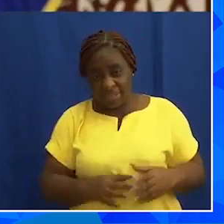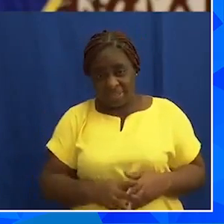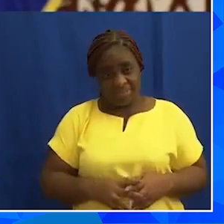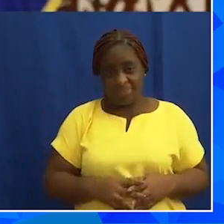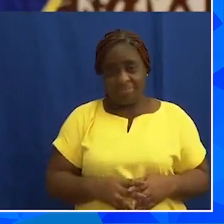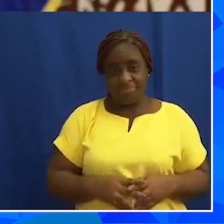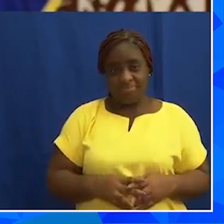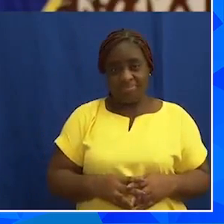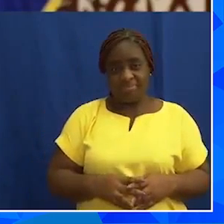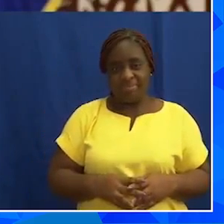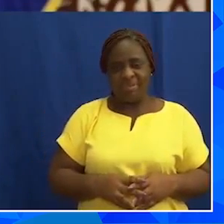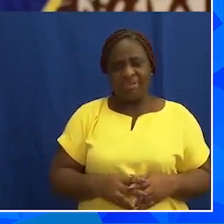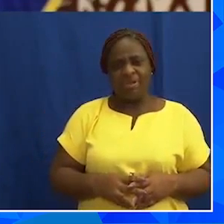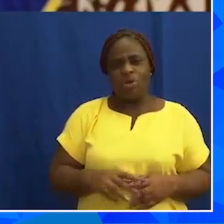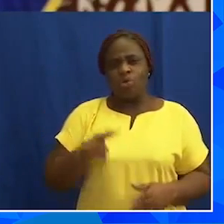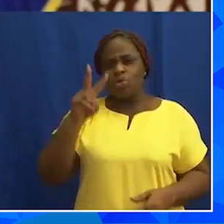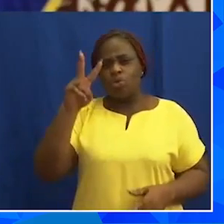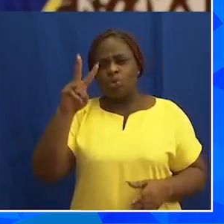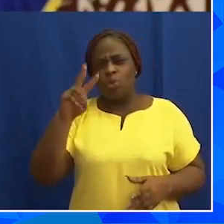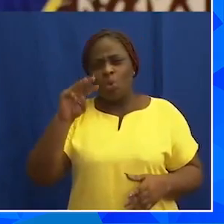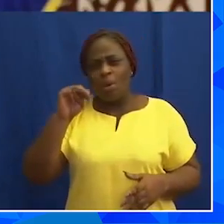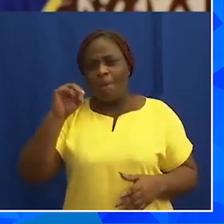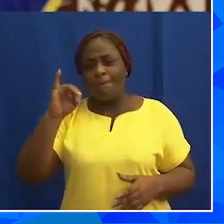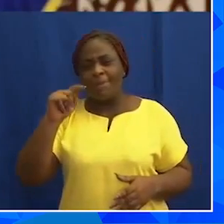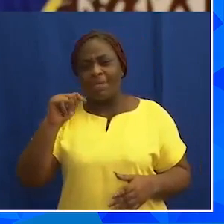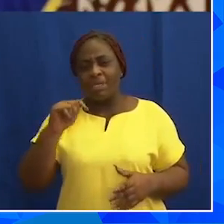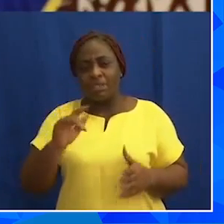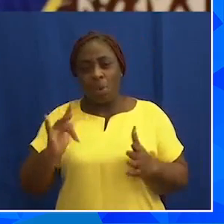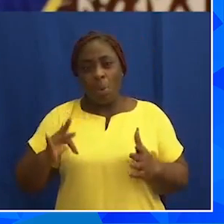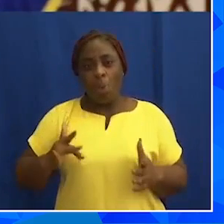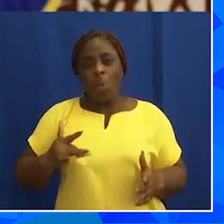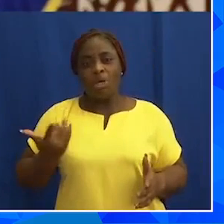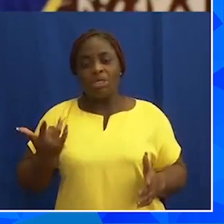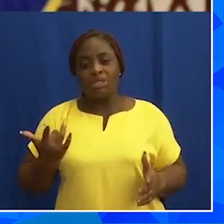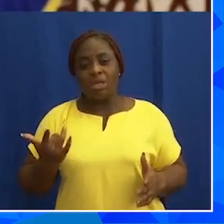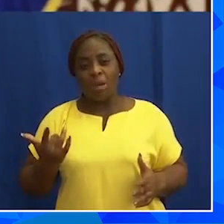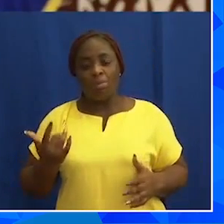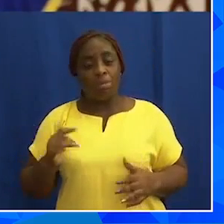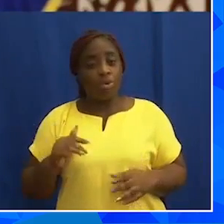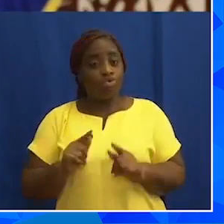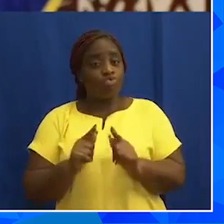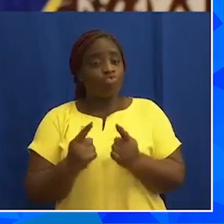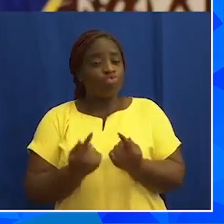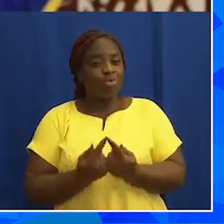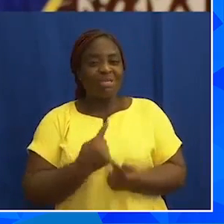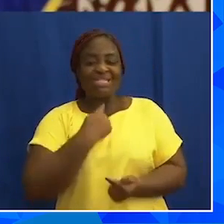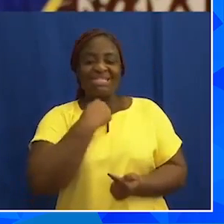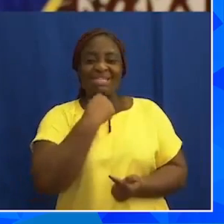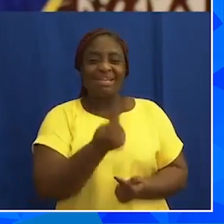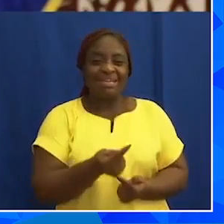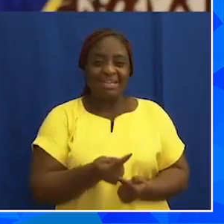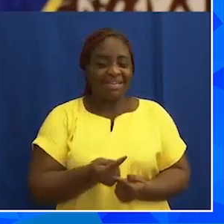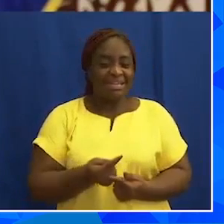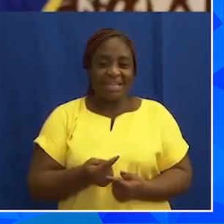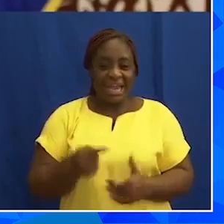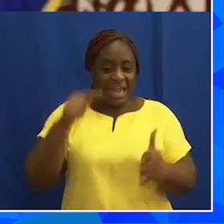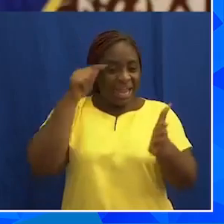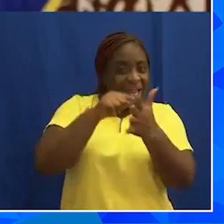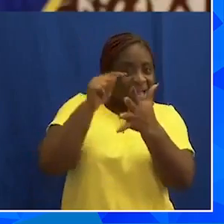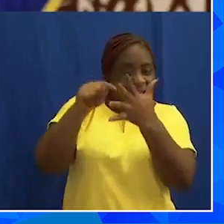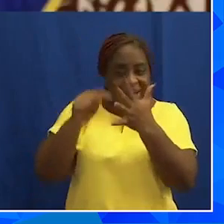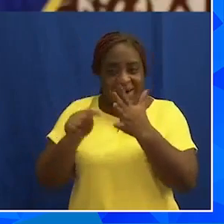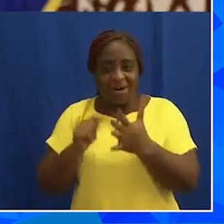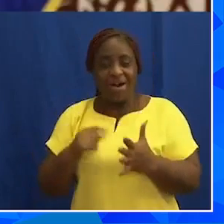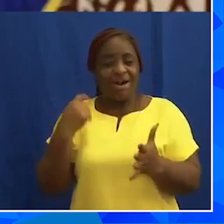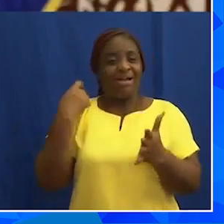anonymous two-minute audio message on a WhatsApp platform, predicting a so-called haircut on